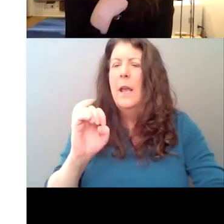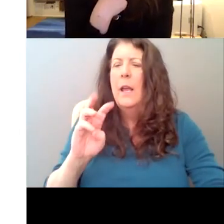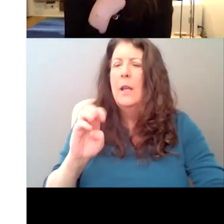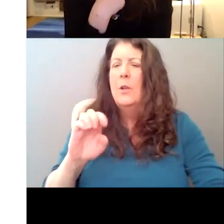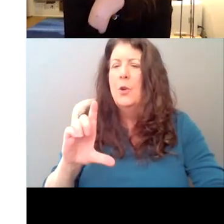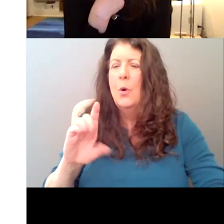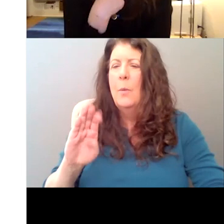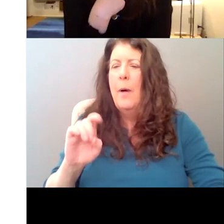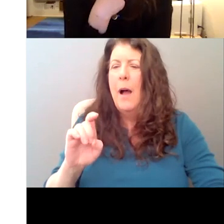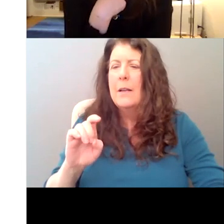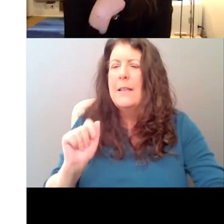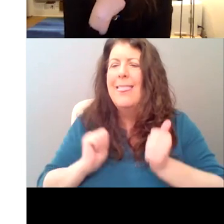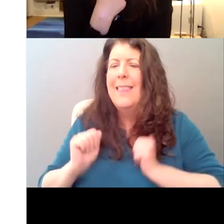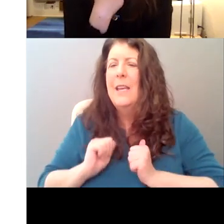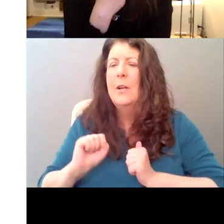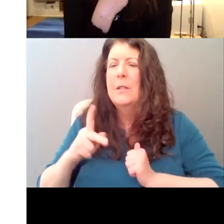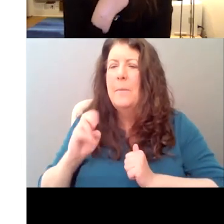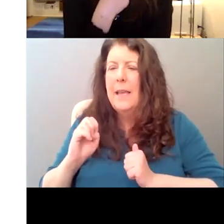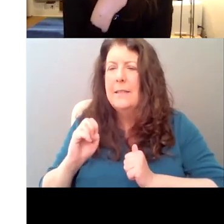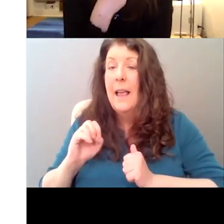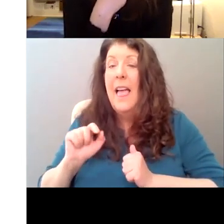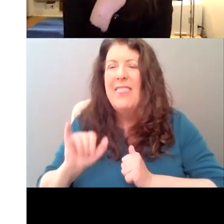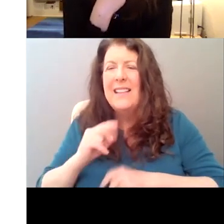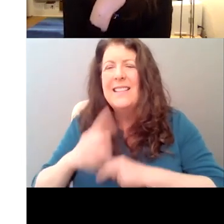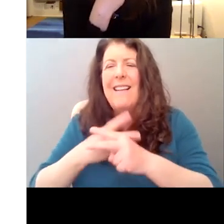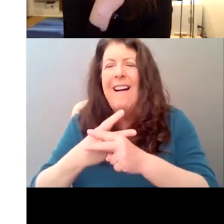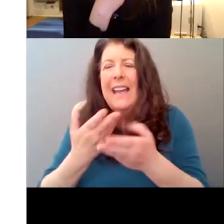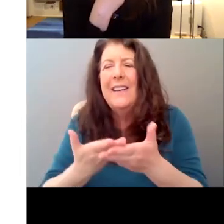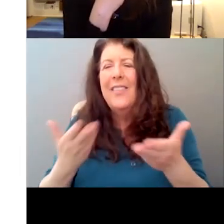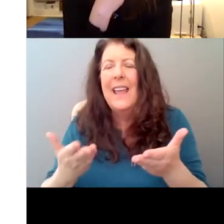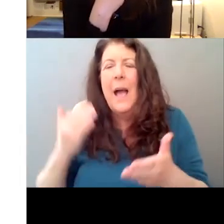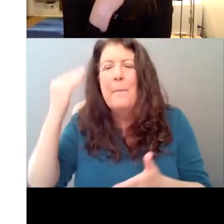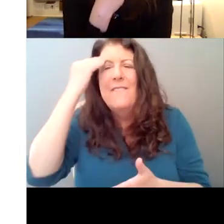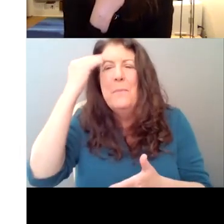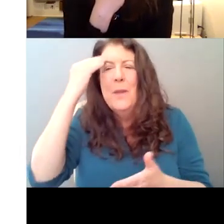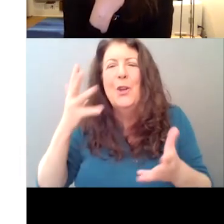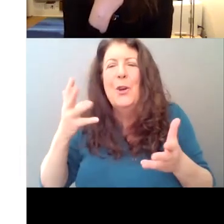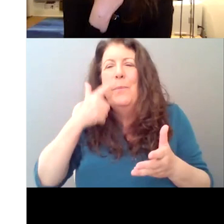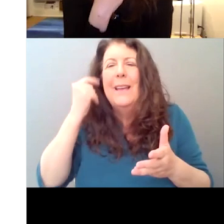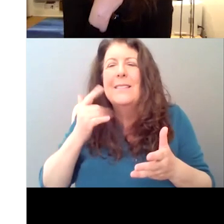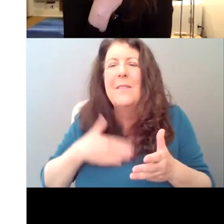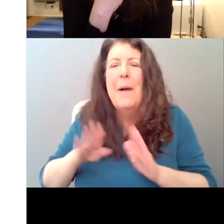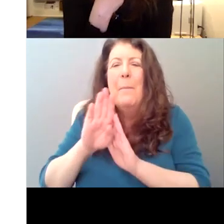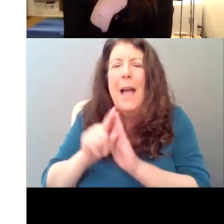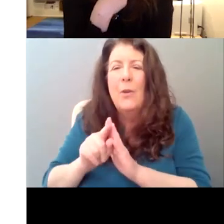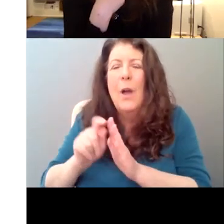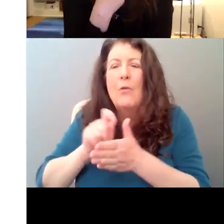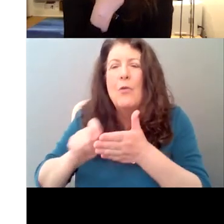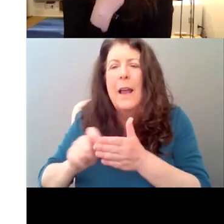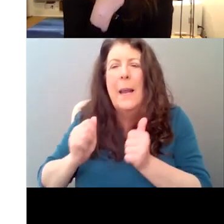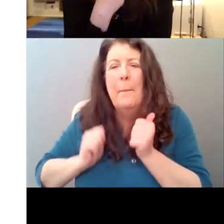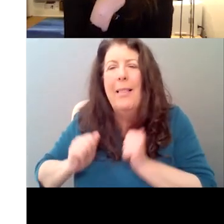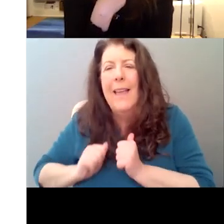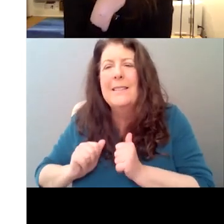familiar with because I did plays for so long. Um, and that excitement of like a night at the theater